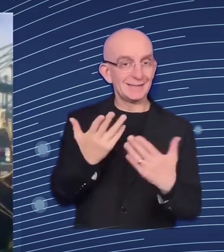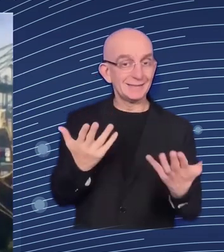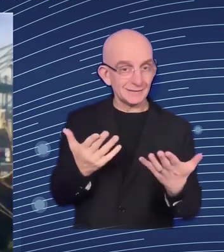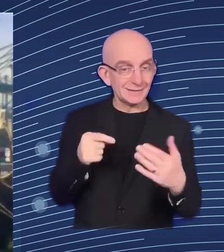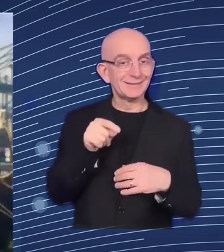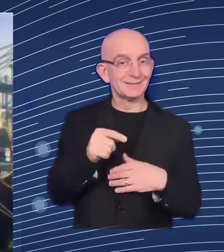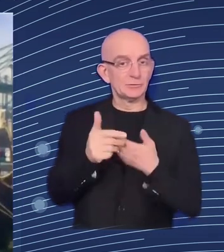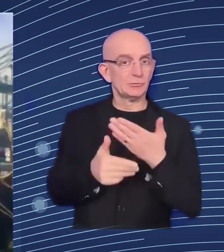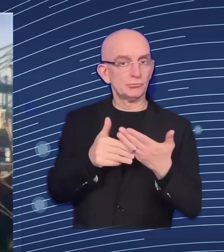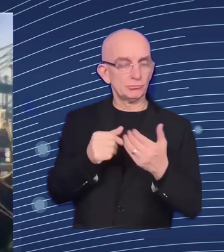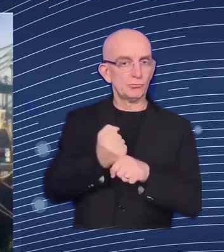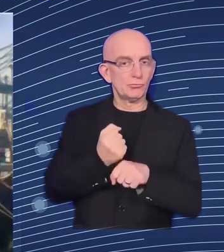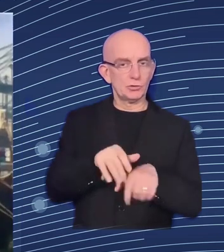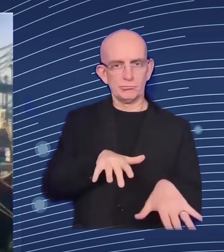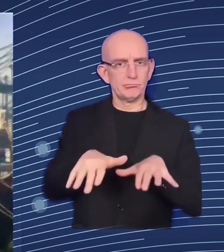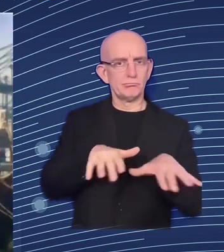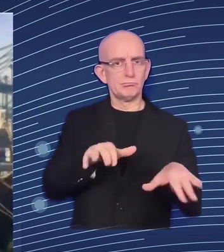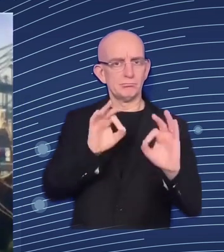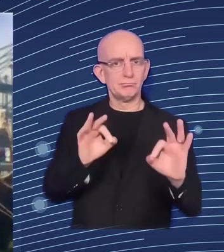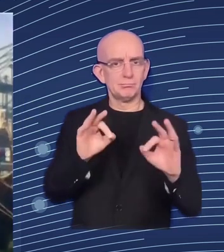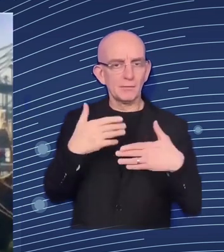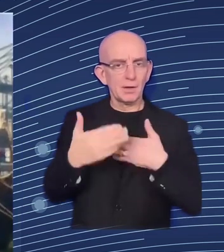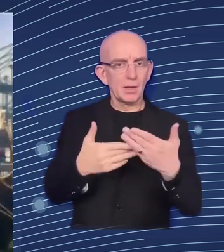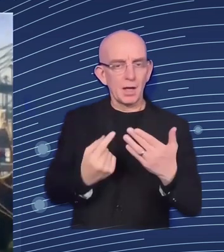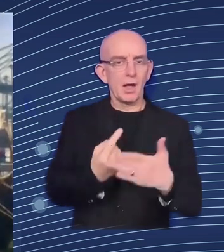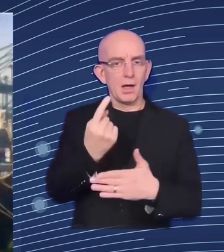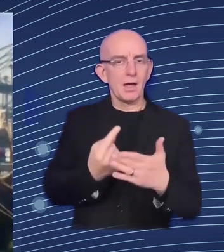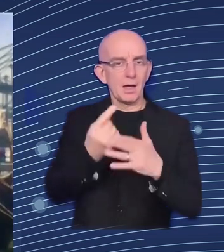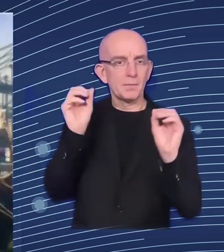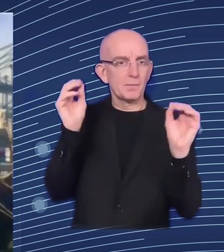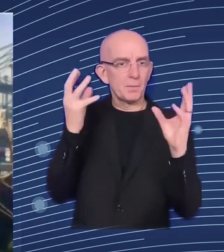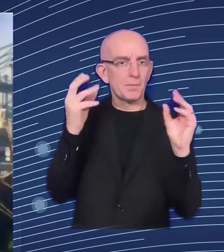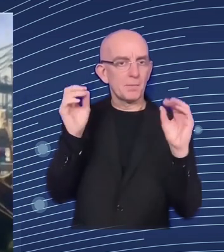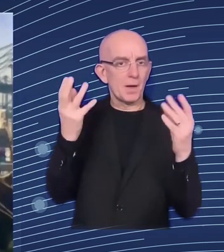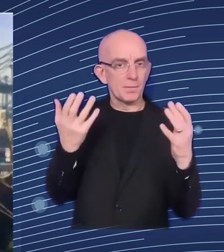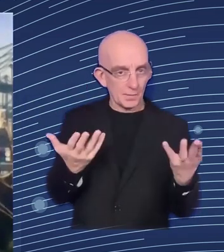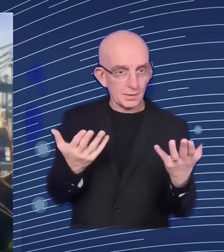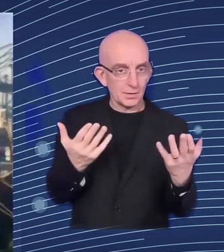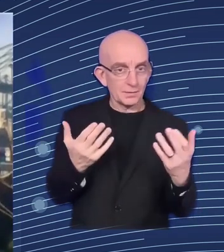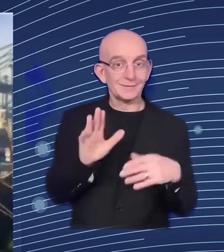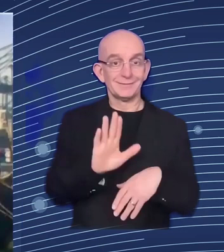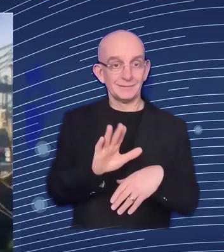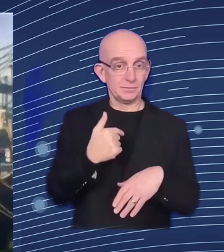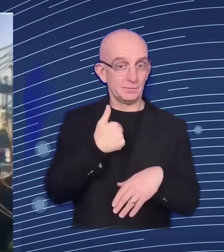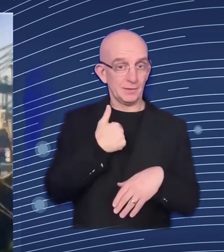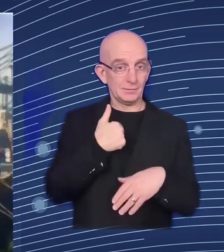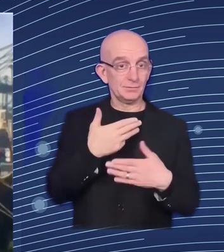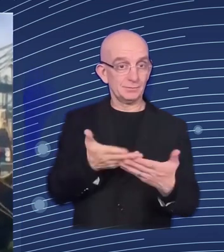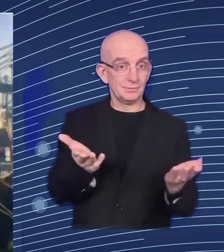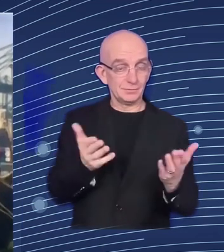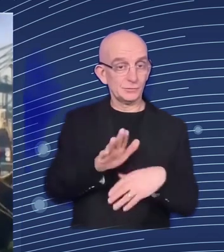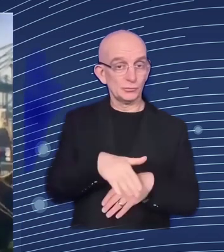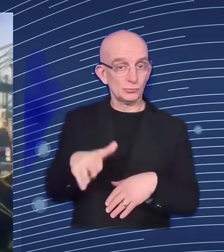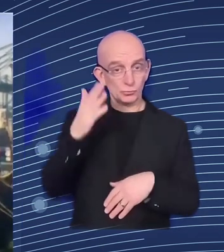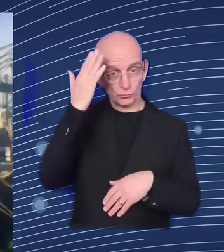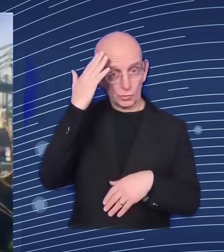350 kilometers per hour it just went from course they probably can calculate the time it will make it to kiev so you see it's basically everybody adapted the kids